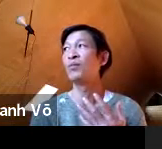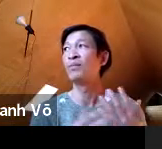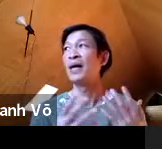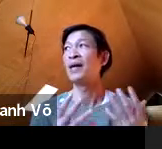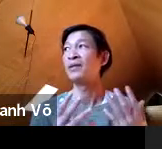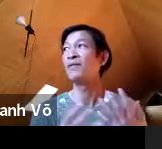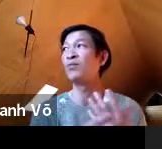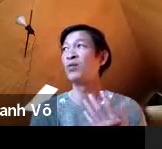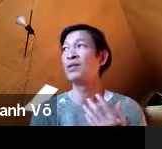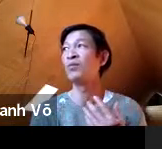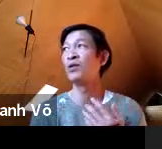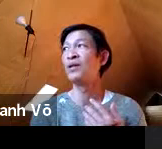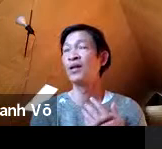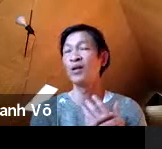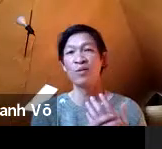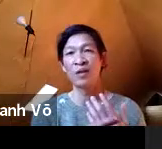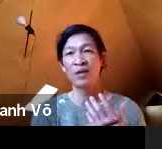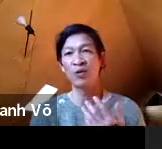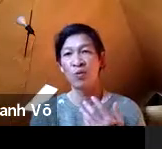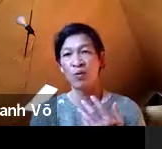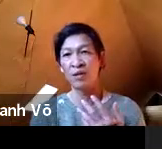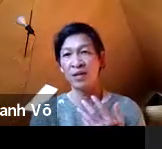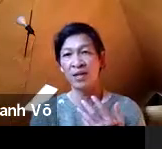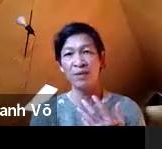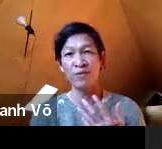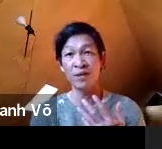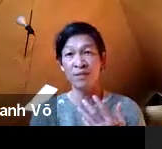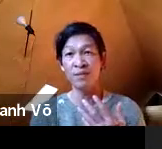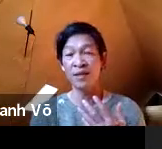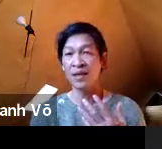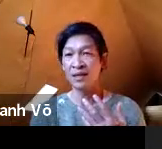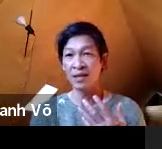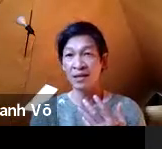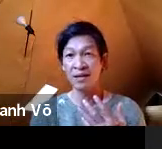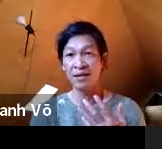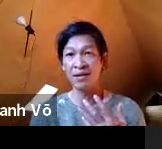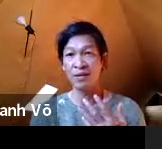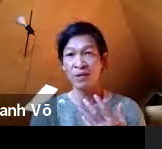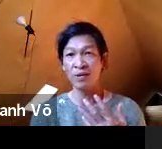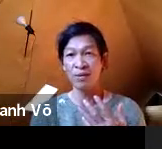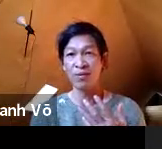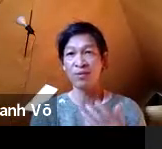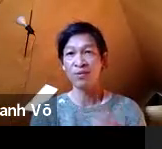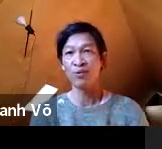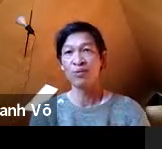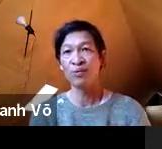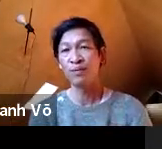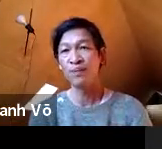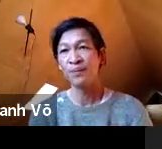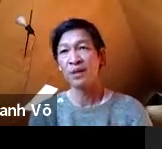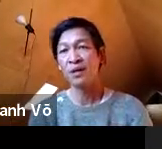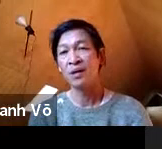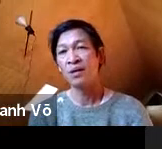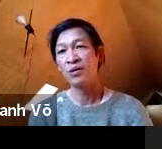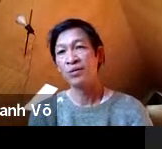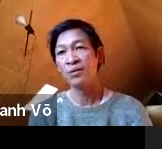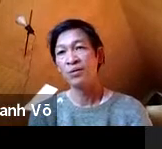parts of the western world going into war in the name of freedom, I think then it was important to